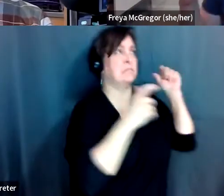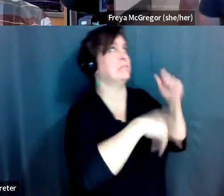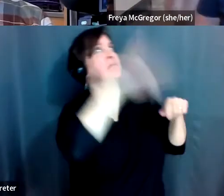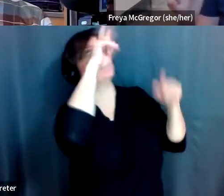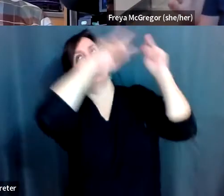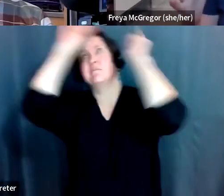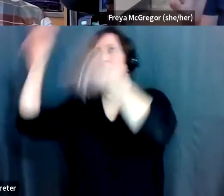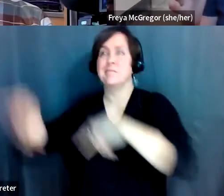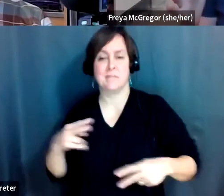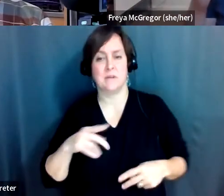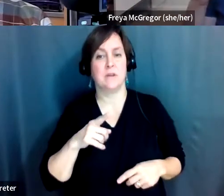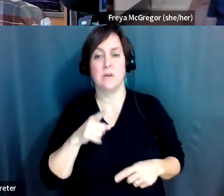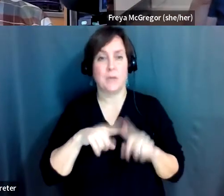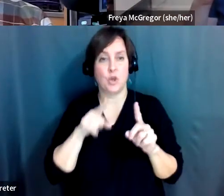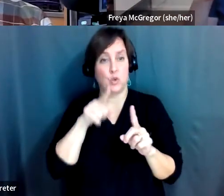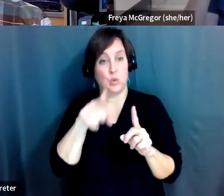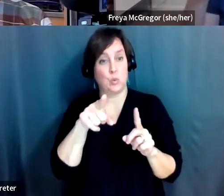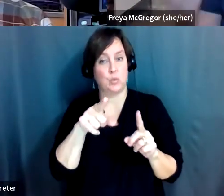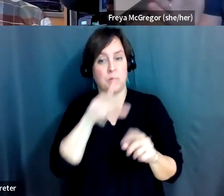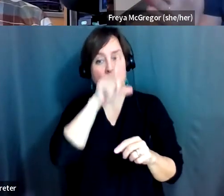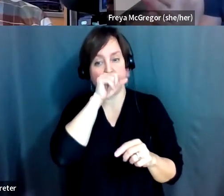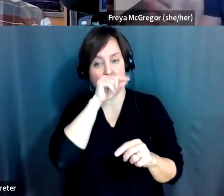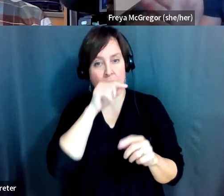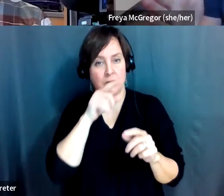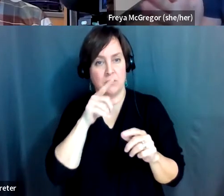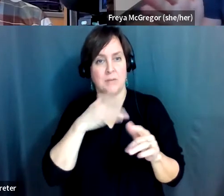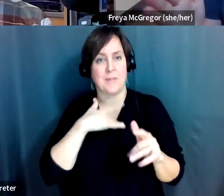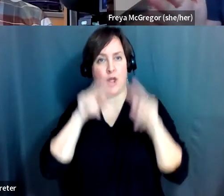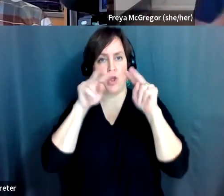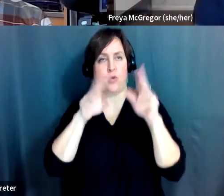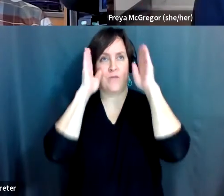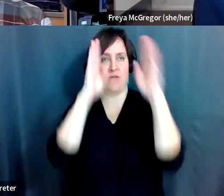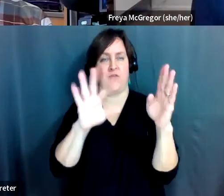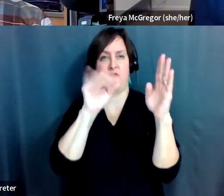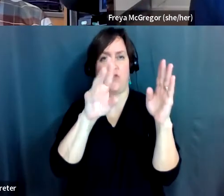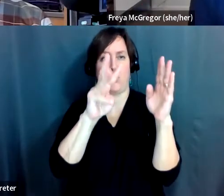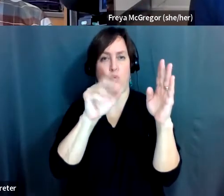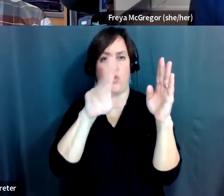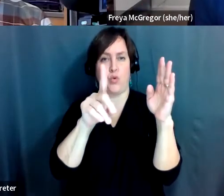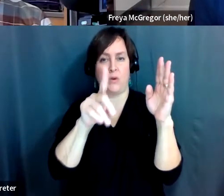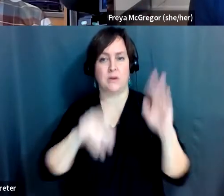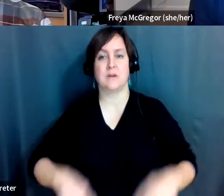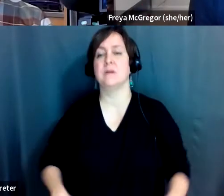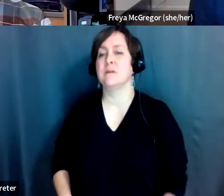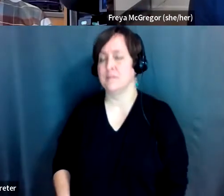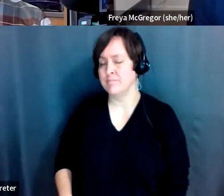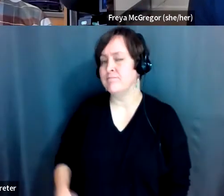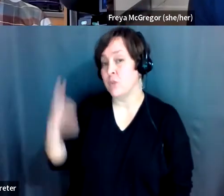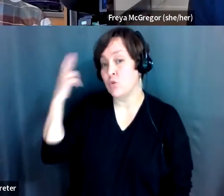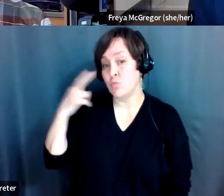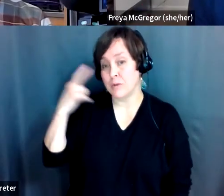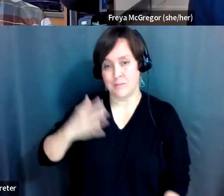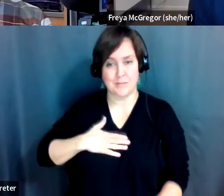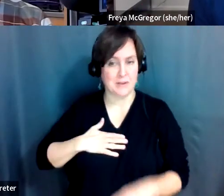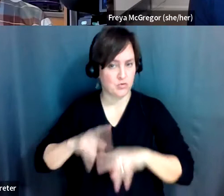them. Right. And you bird forwards, right? Right. Right. And the reason is the chair that I